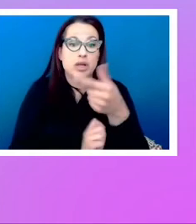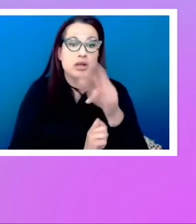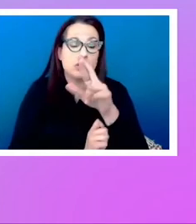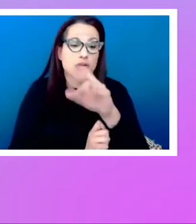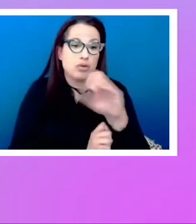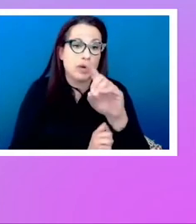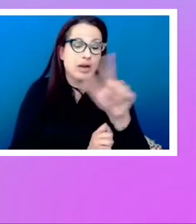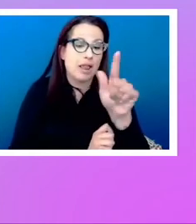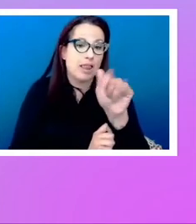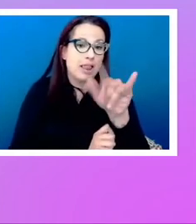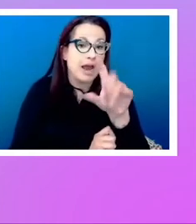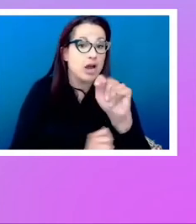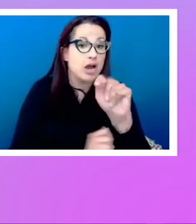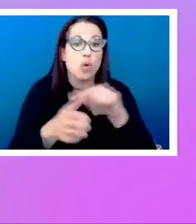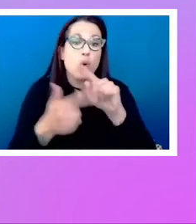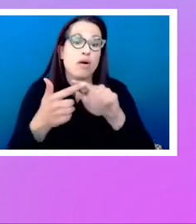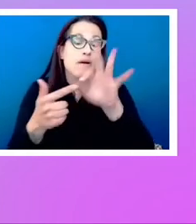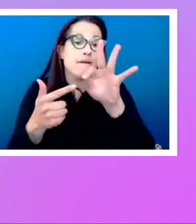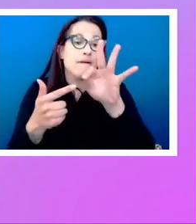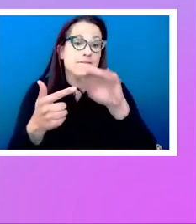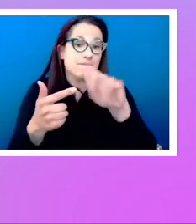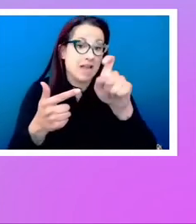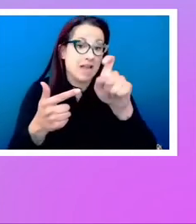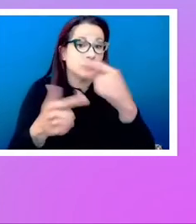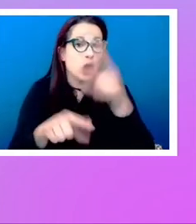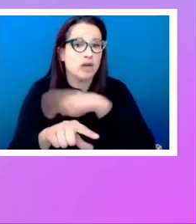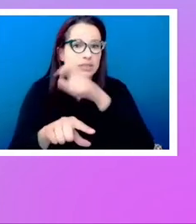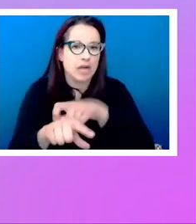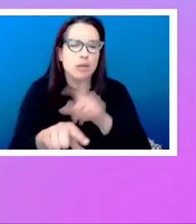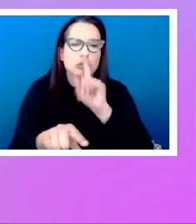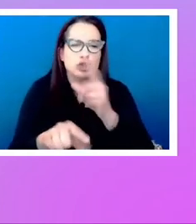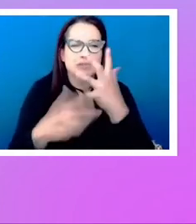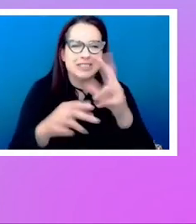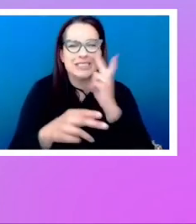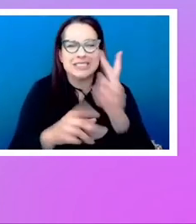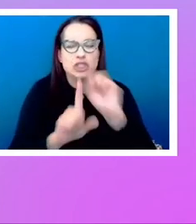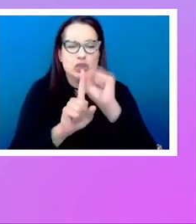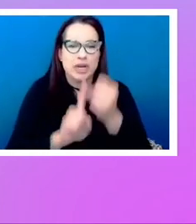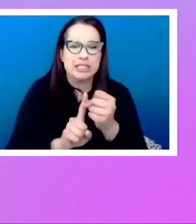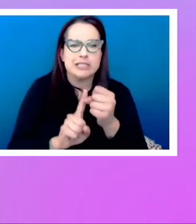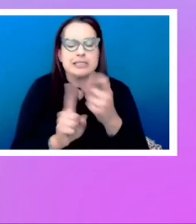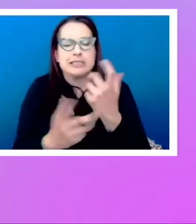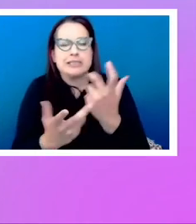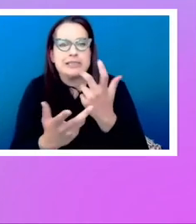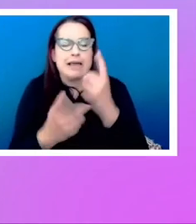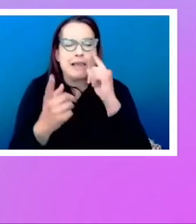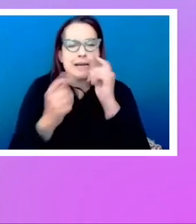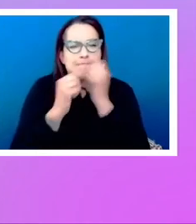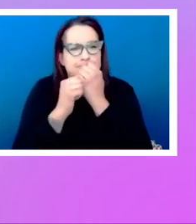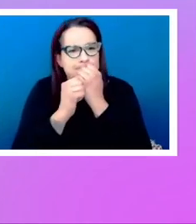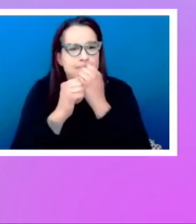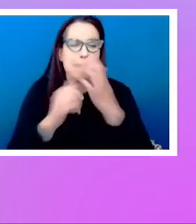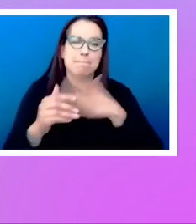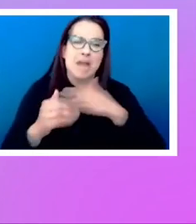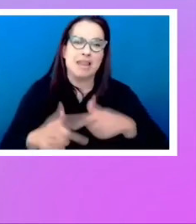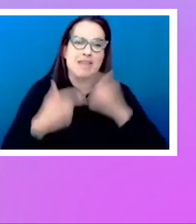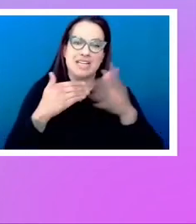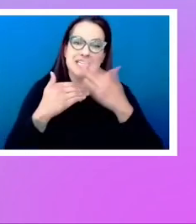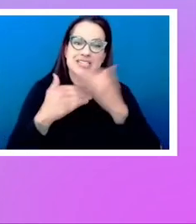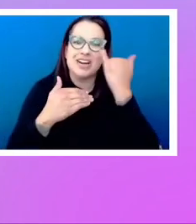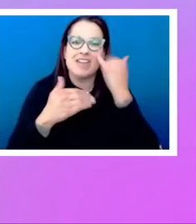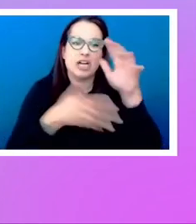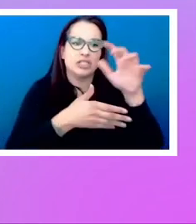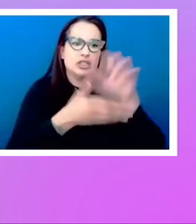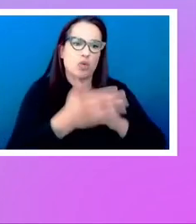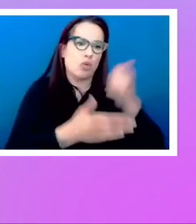even flex layouts for long, I'm sure you'll have come across situations where you're kind of thinking, you know, my life would be much easier if I just remove that